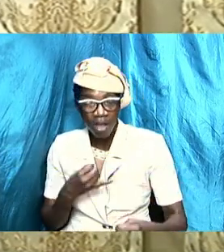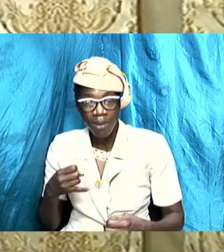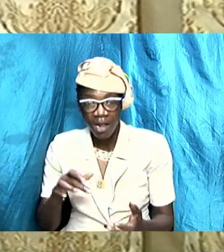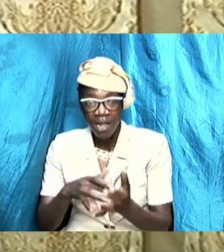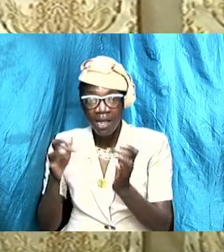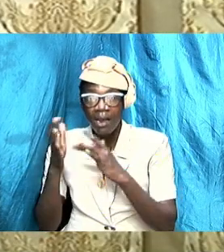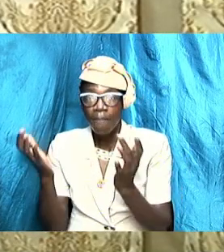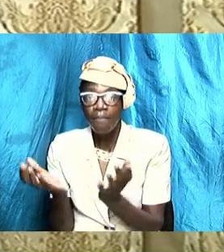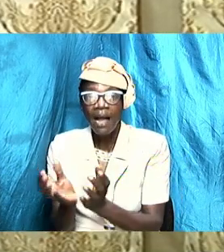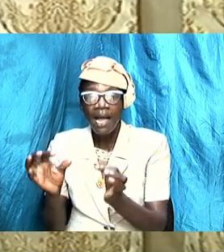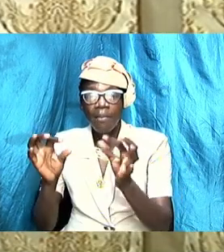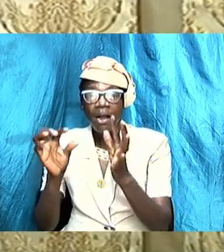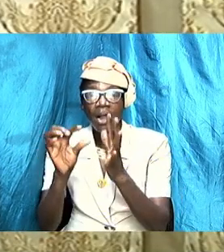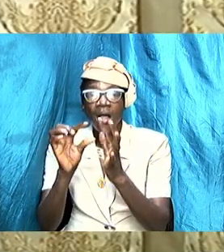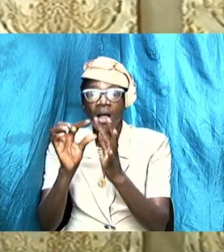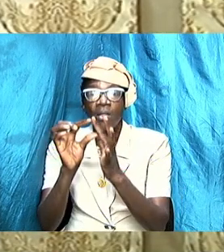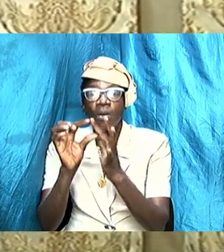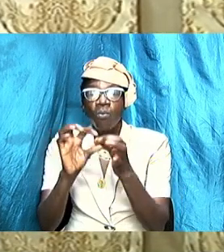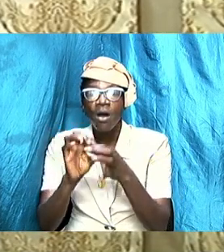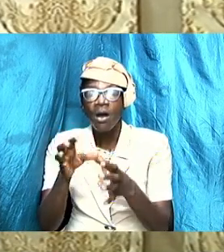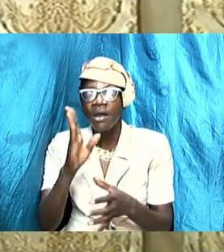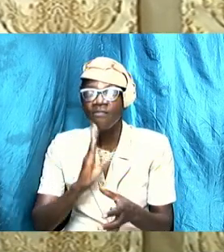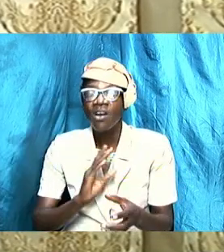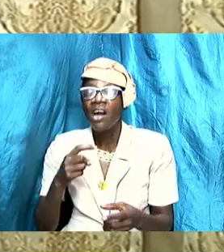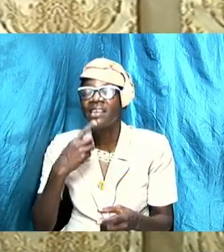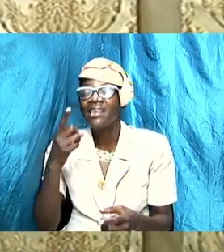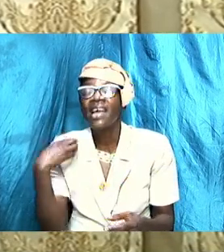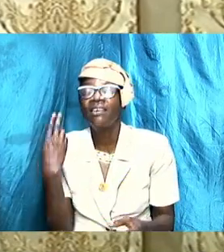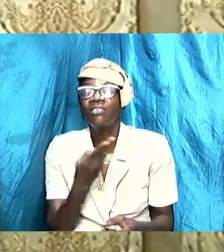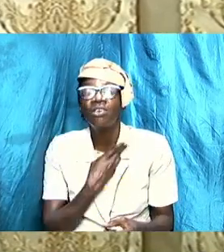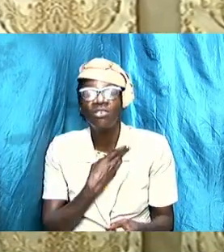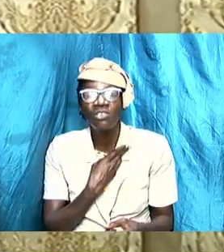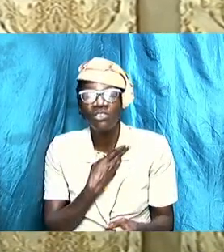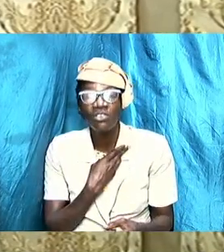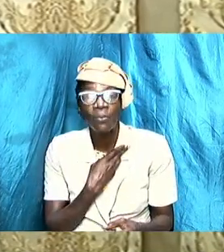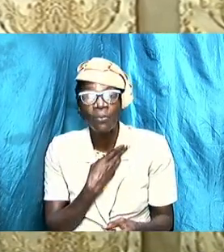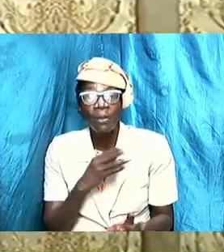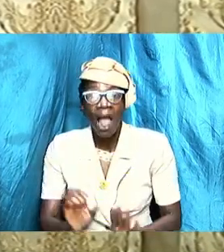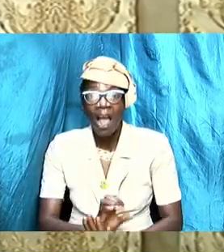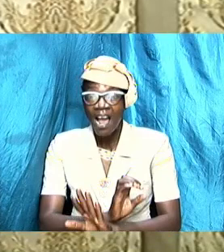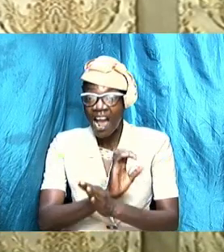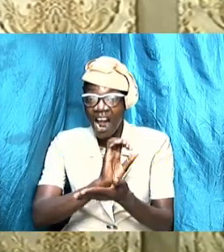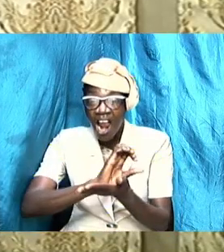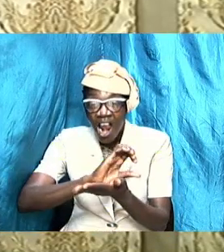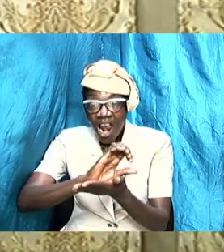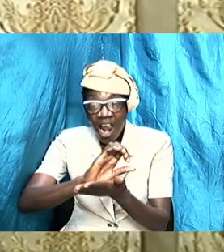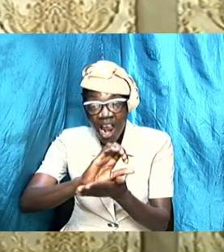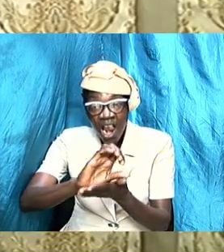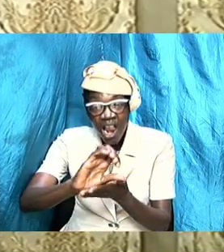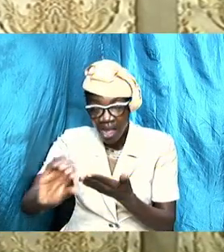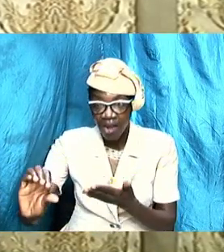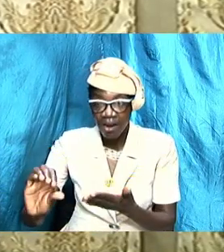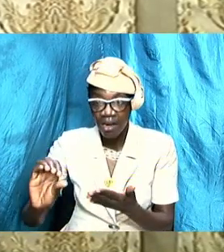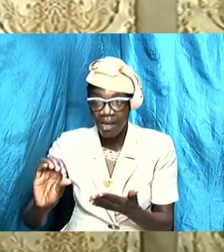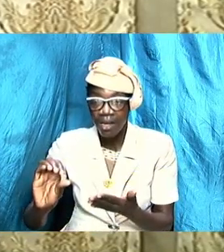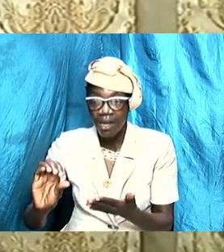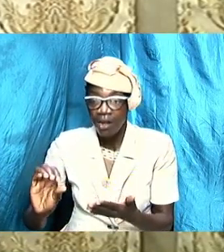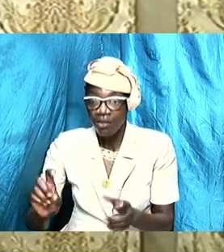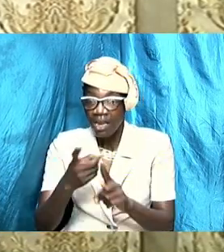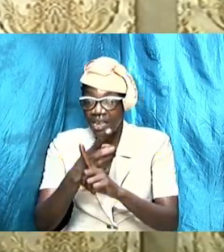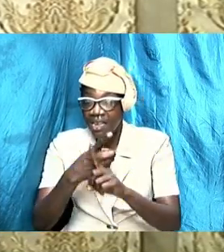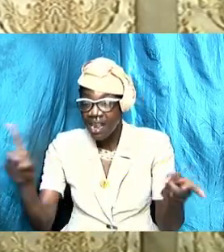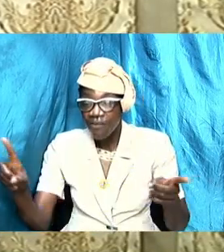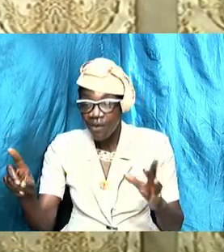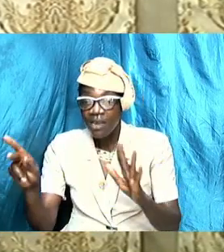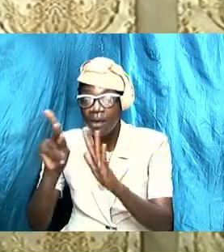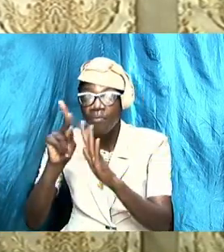of God. The Bible tells us explicitly through the different principles that